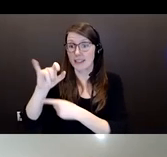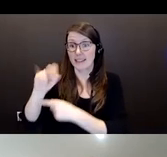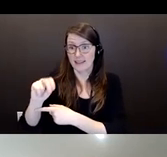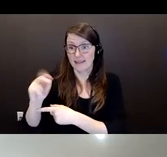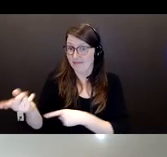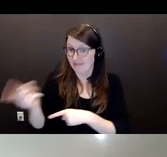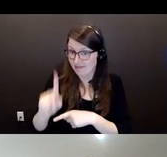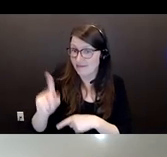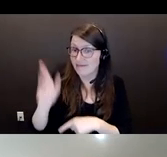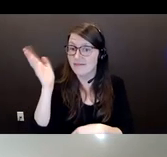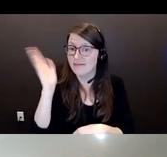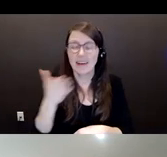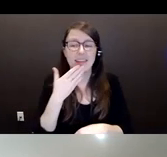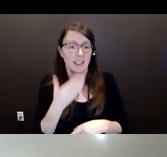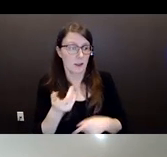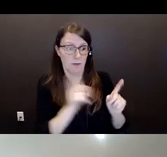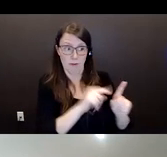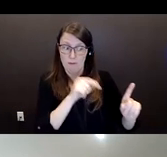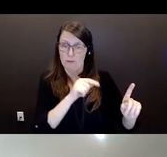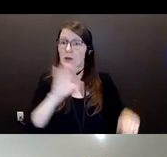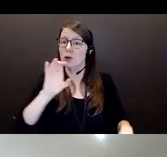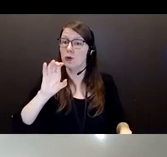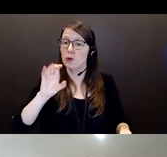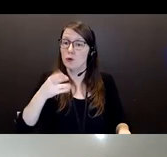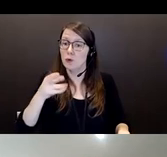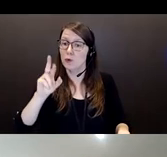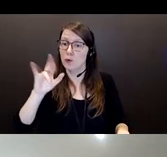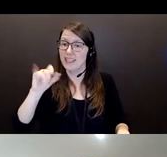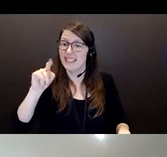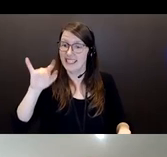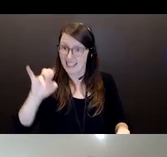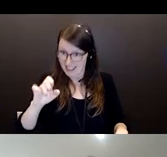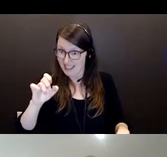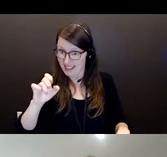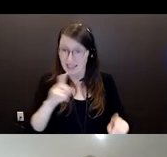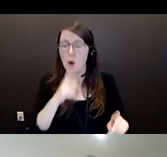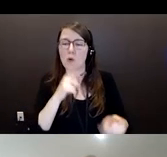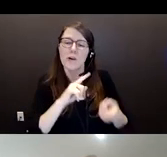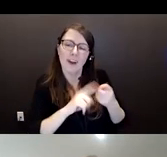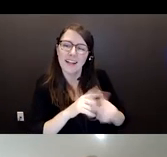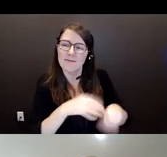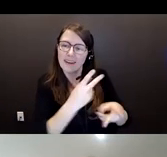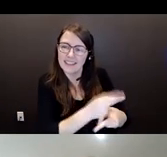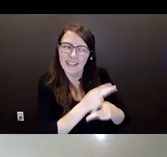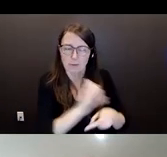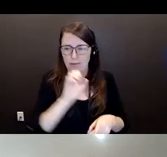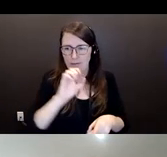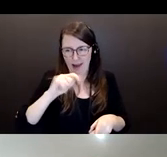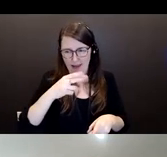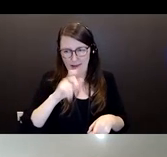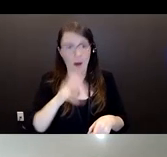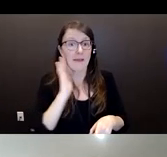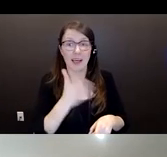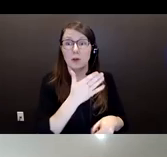for coming and sharing your experiences of being a good friend and caregiver of Ethel over the